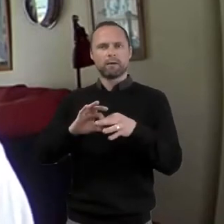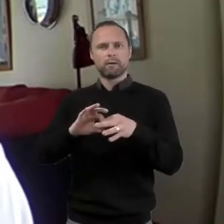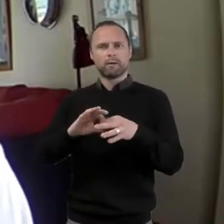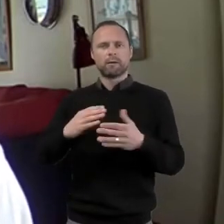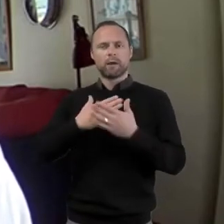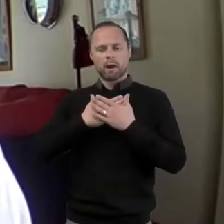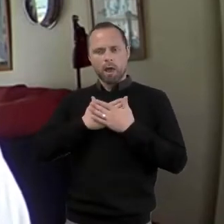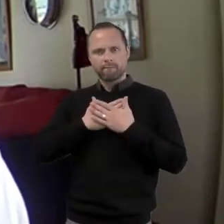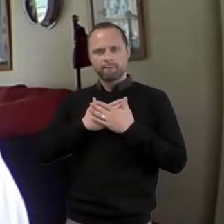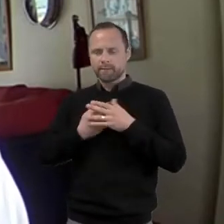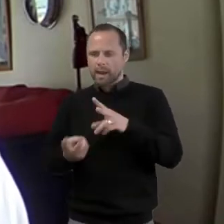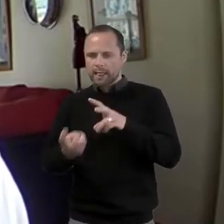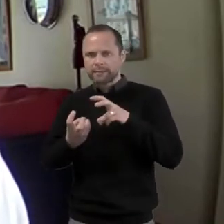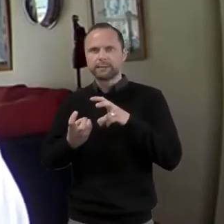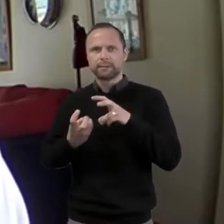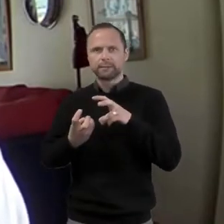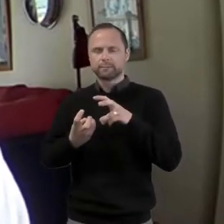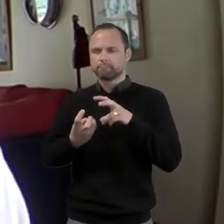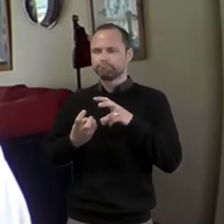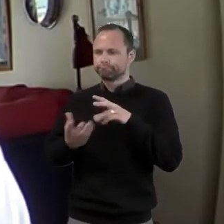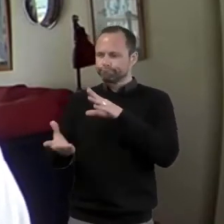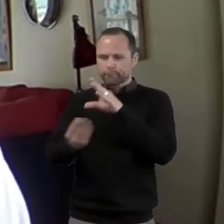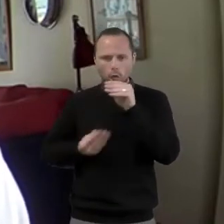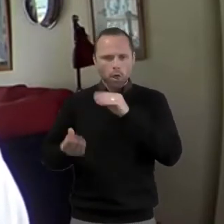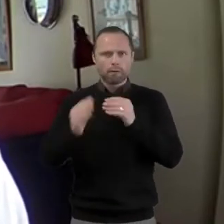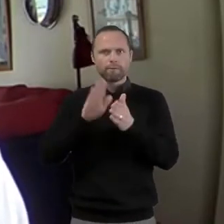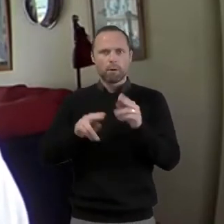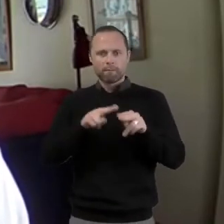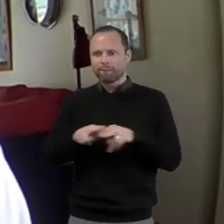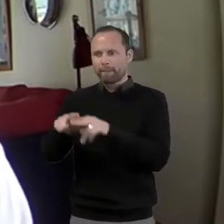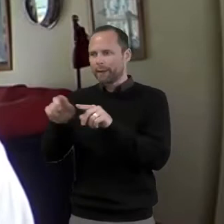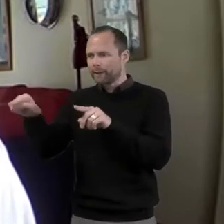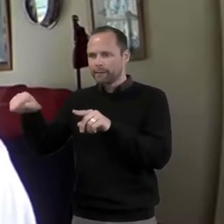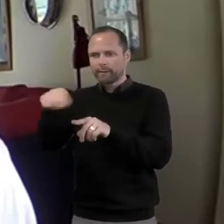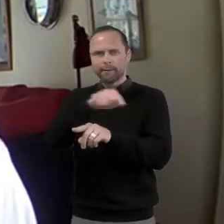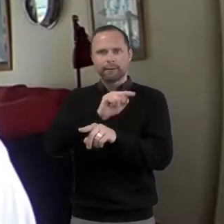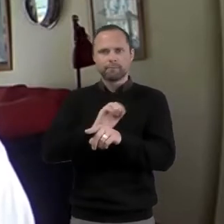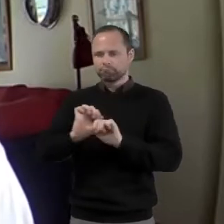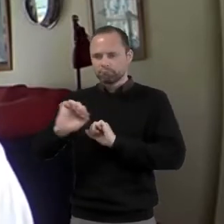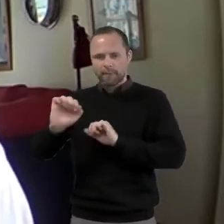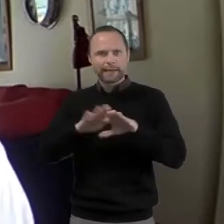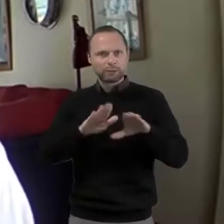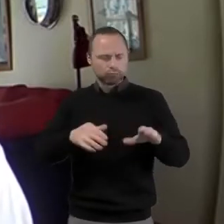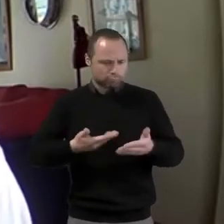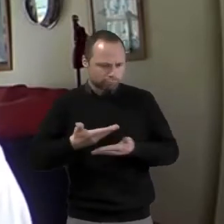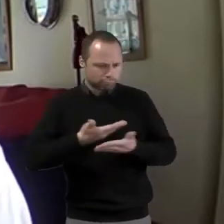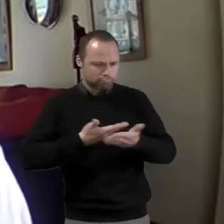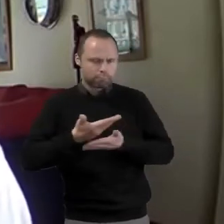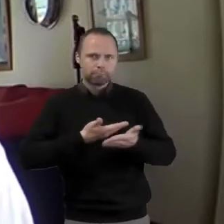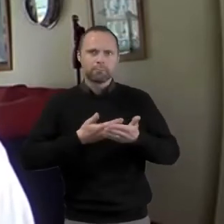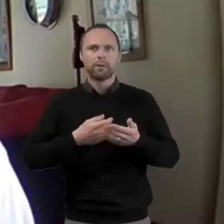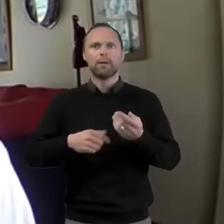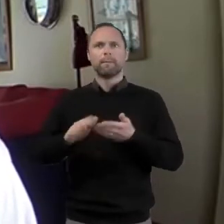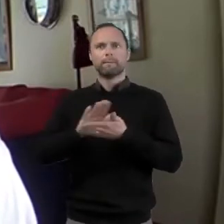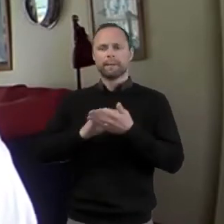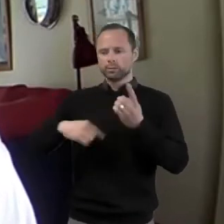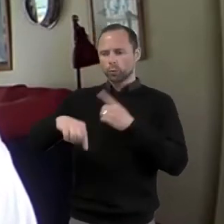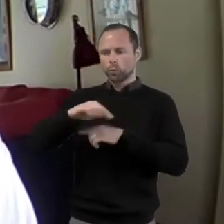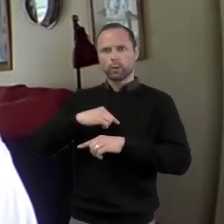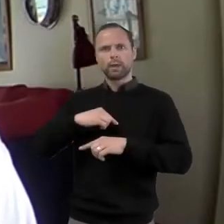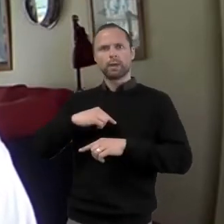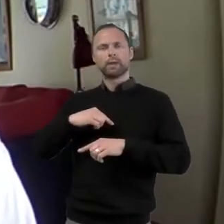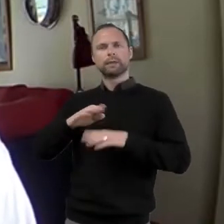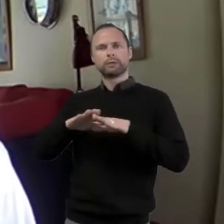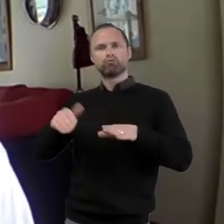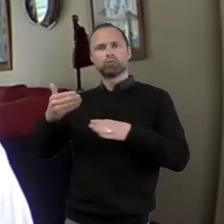to and learn from our families and their children so that we can build a whole new way of